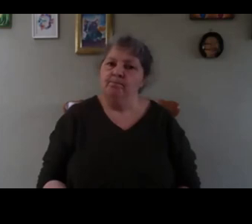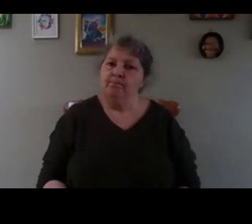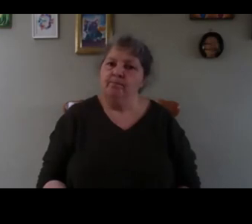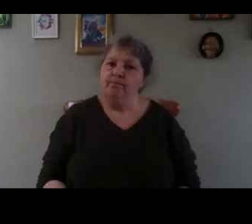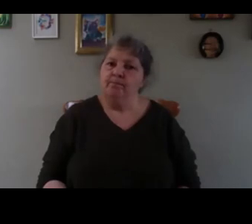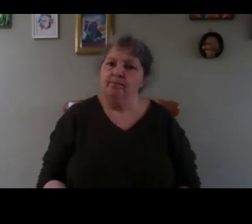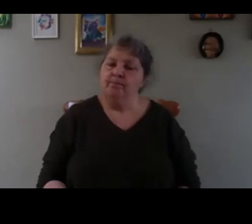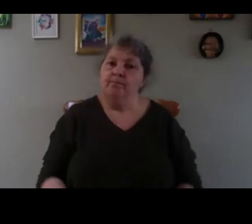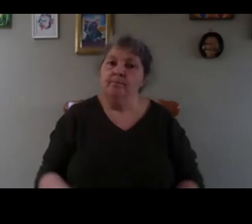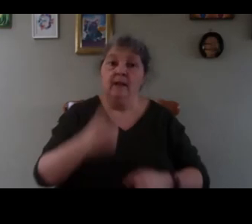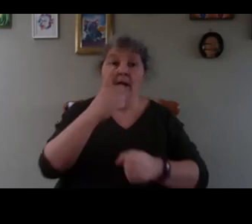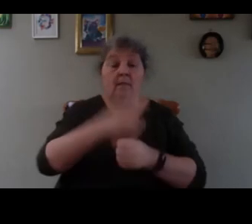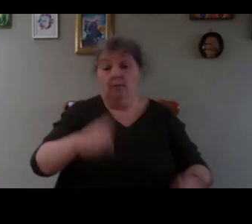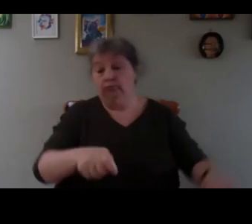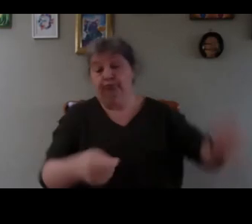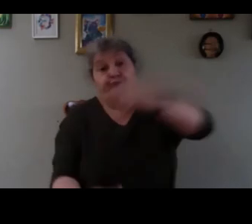then you put them back